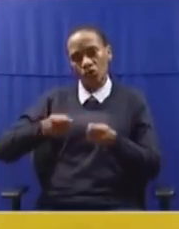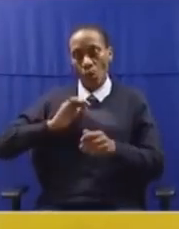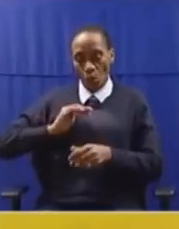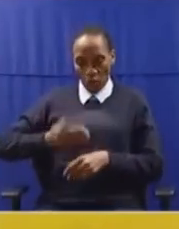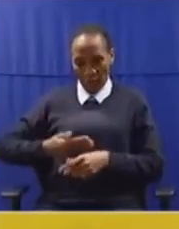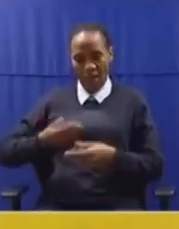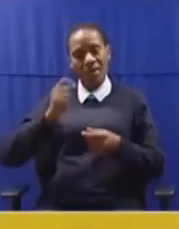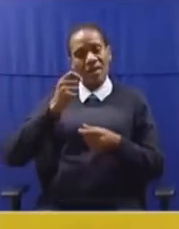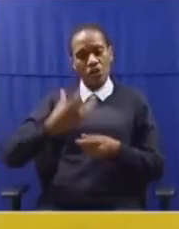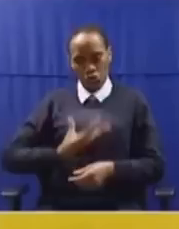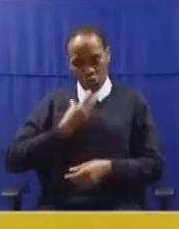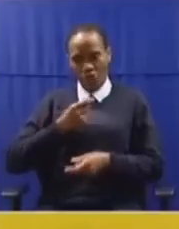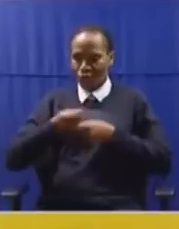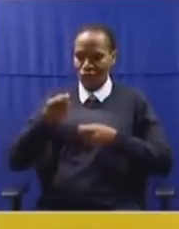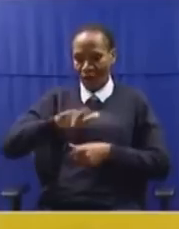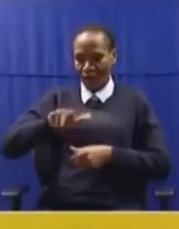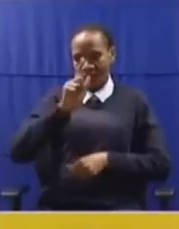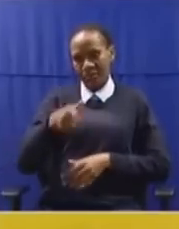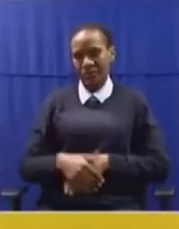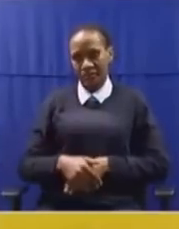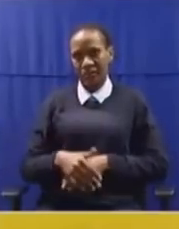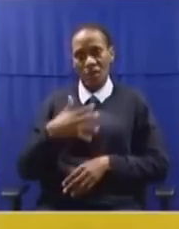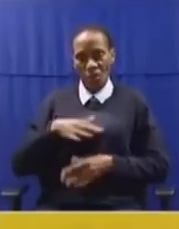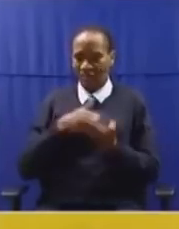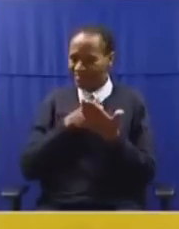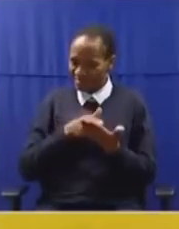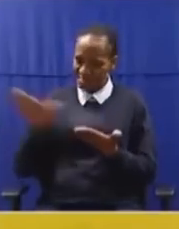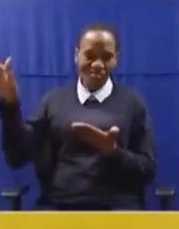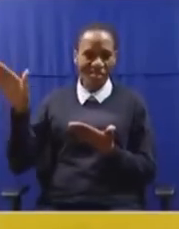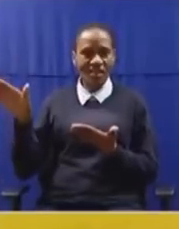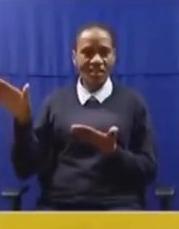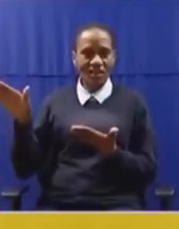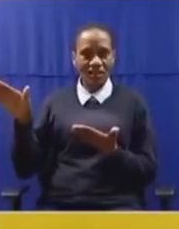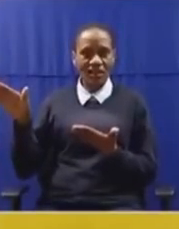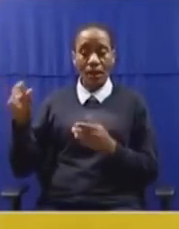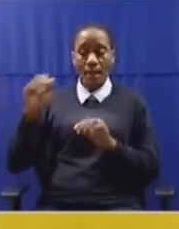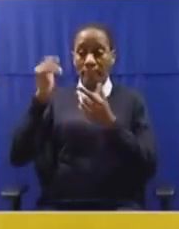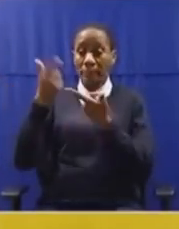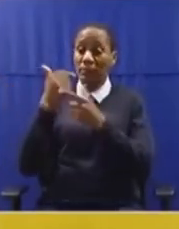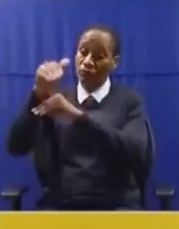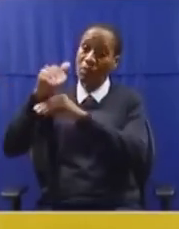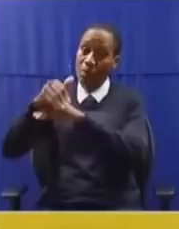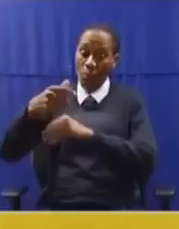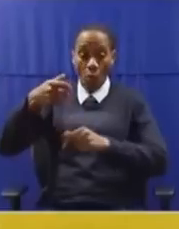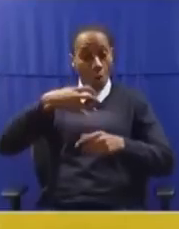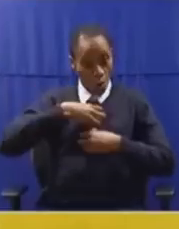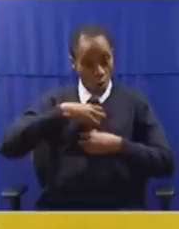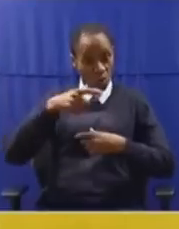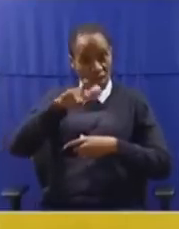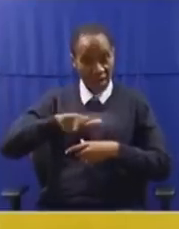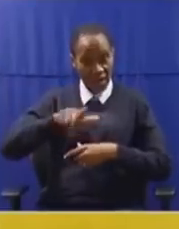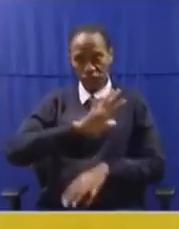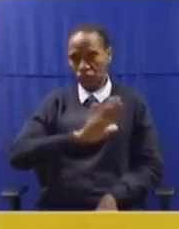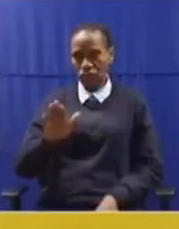and youth in particular. We must abolish foreign ownership. The Sixth Parliament